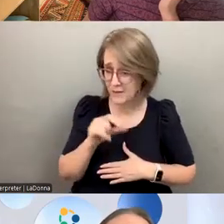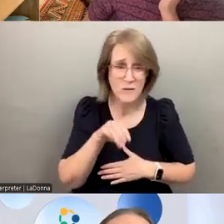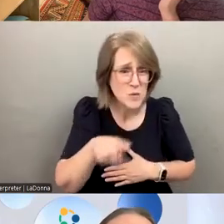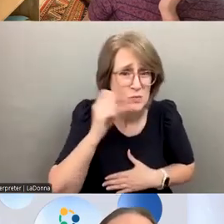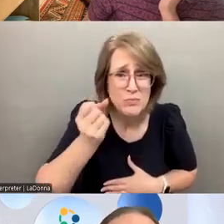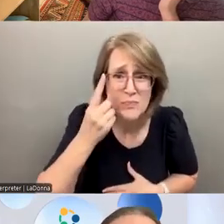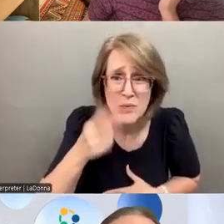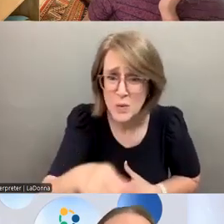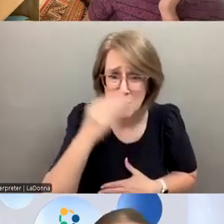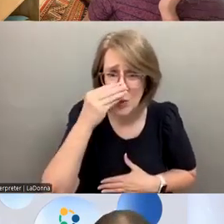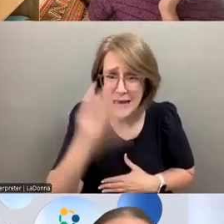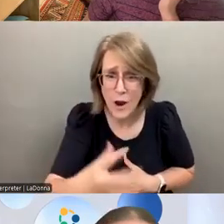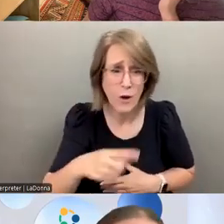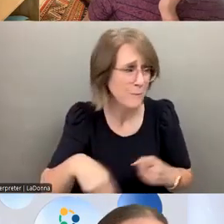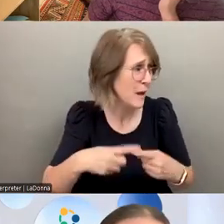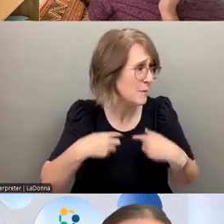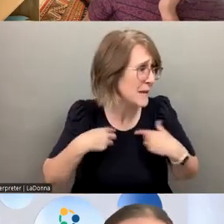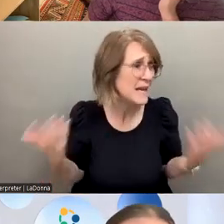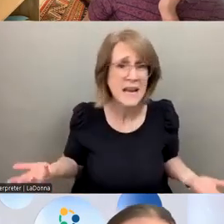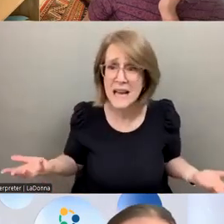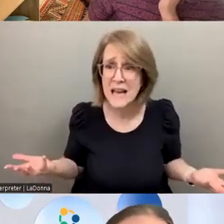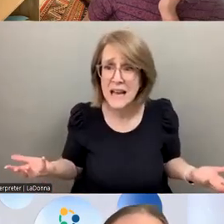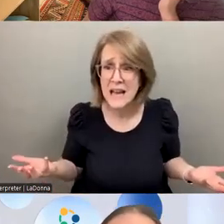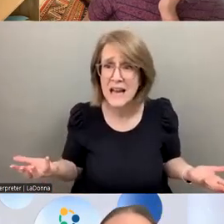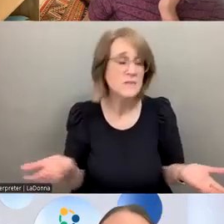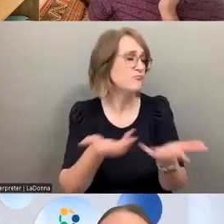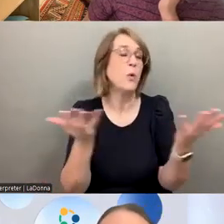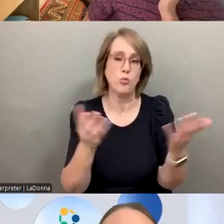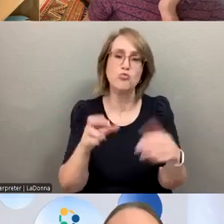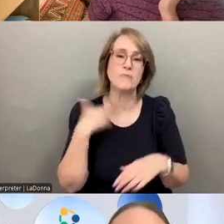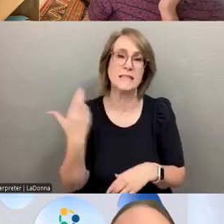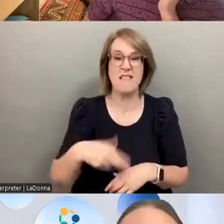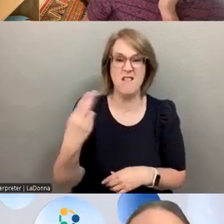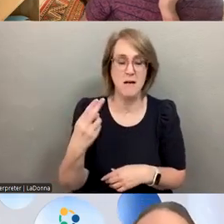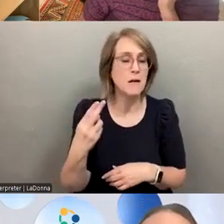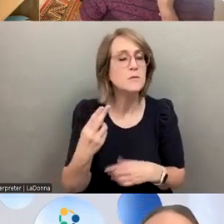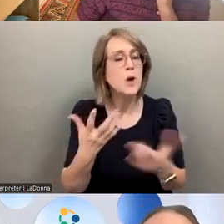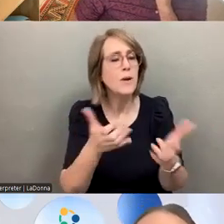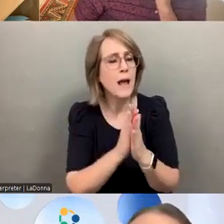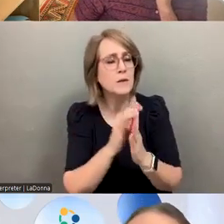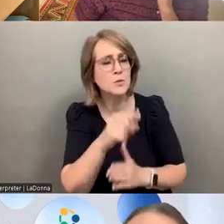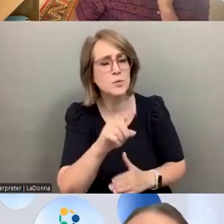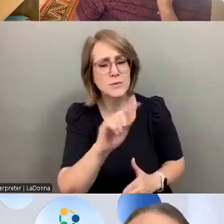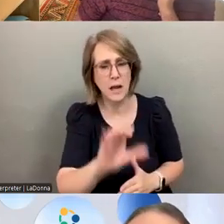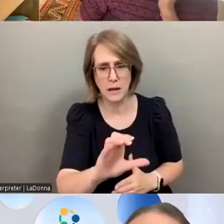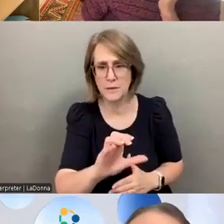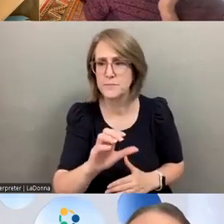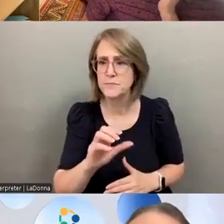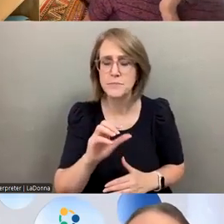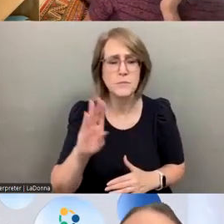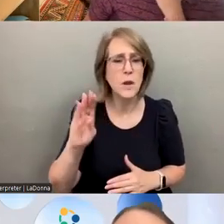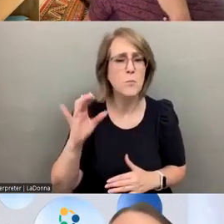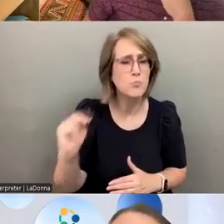doesn't seem to care about you, that's a very risky scenario. But I was going to ask you something that Brian